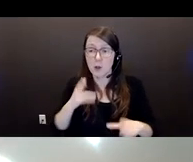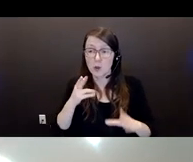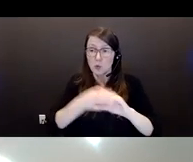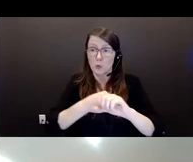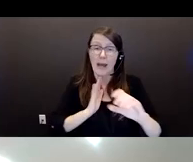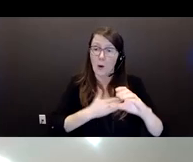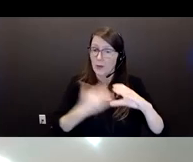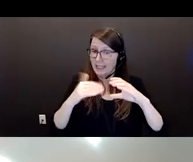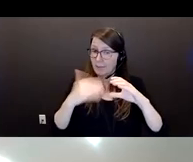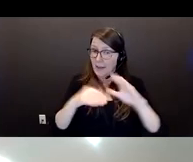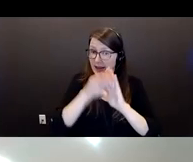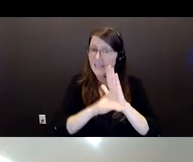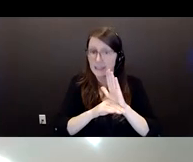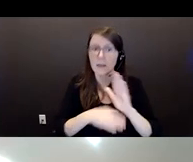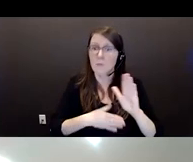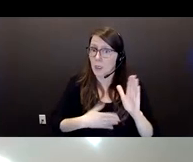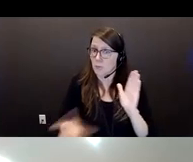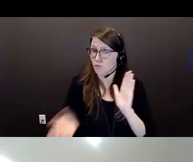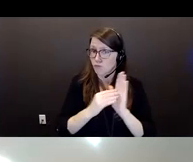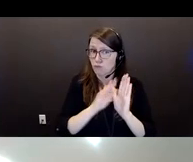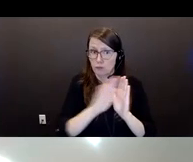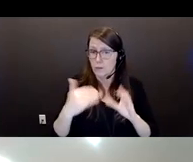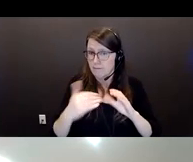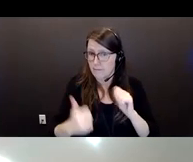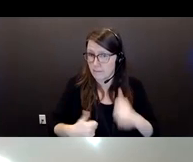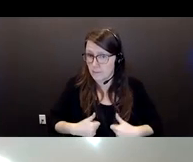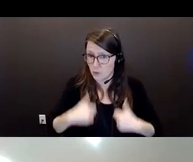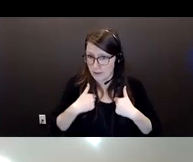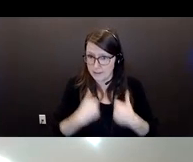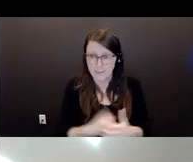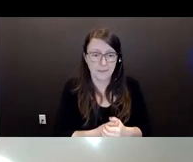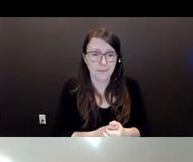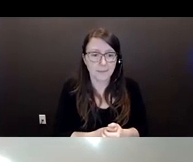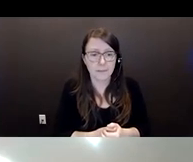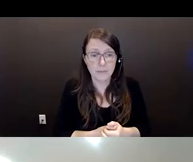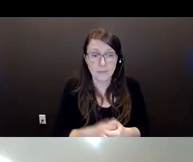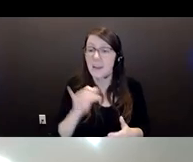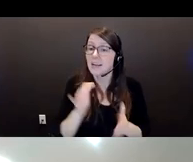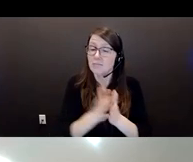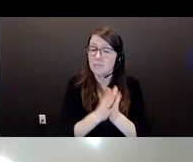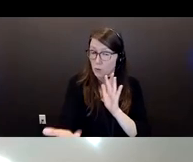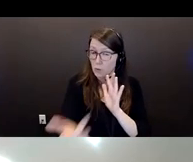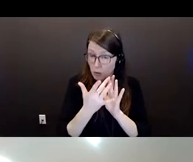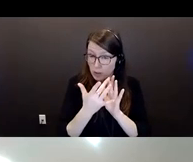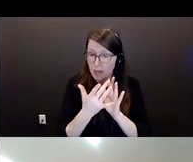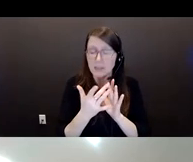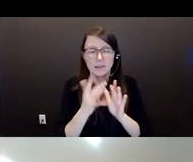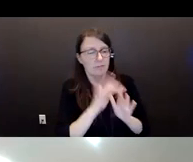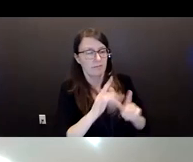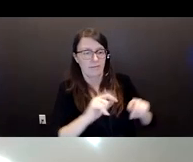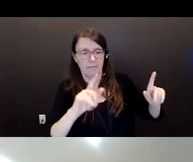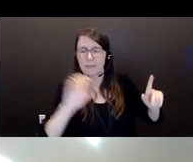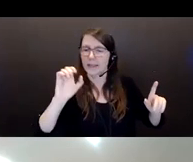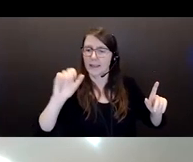And just to finalize, again, if you want to contact us, our website is eapon